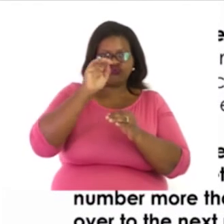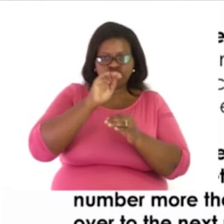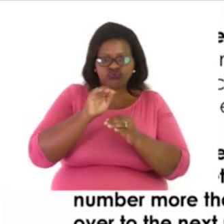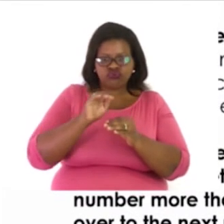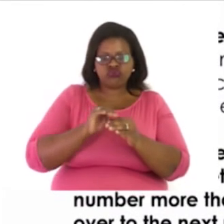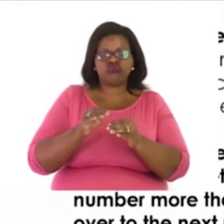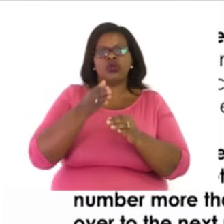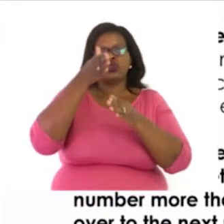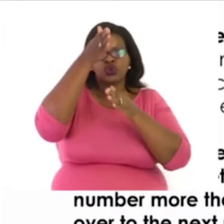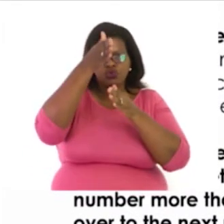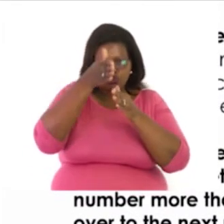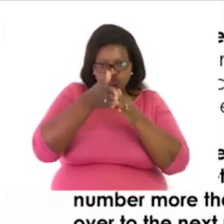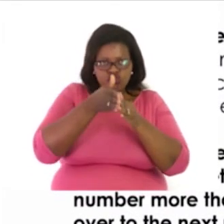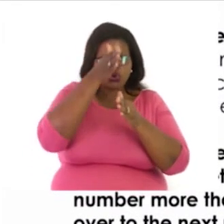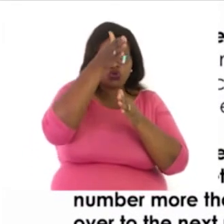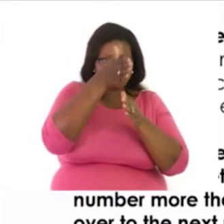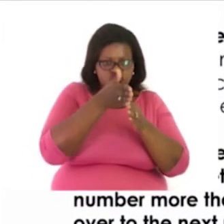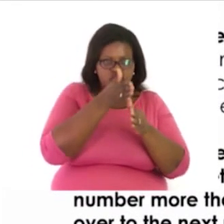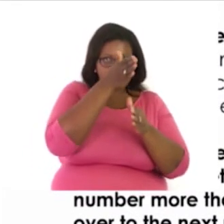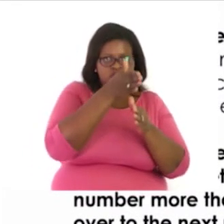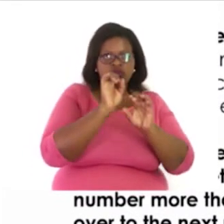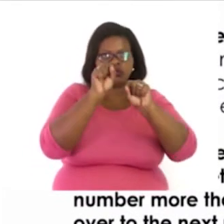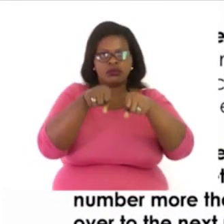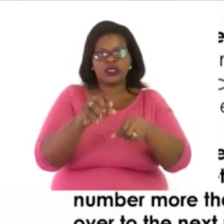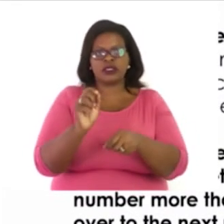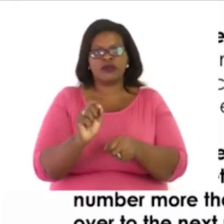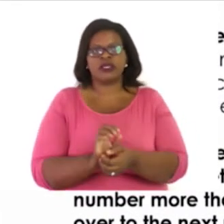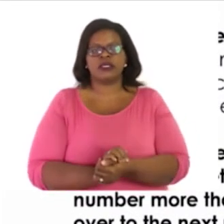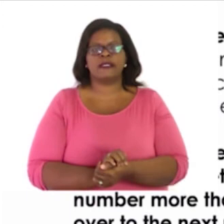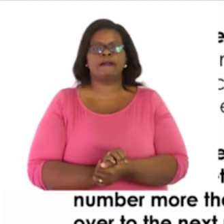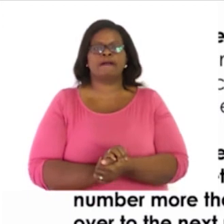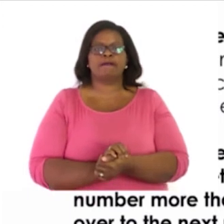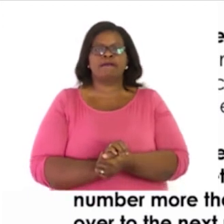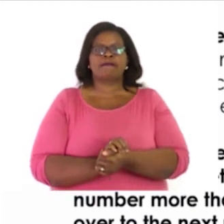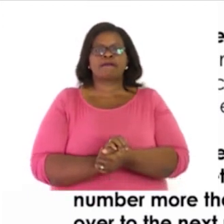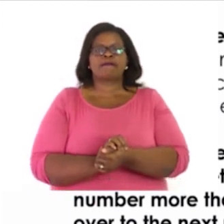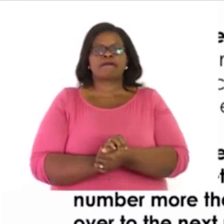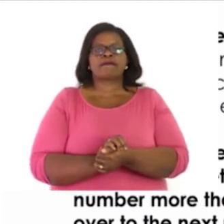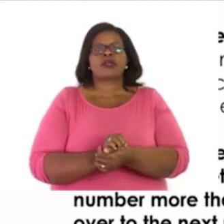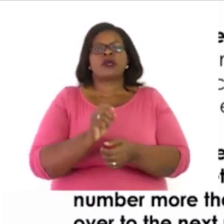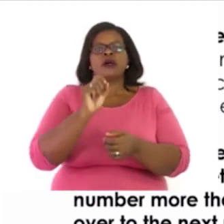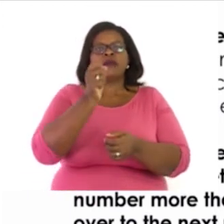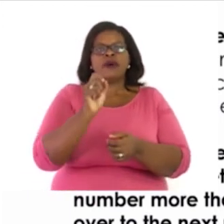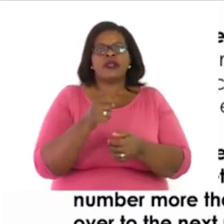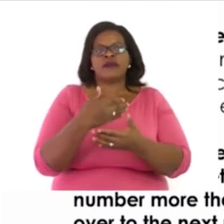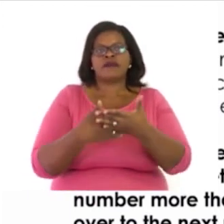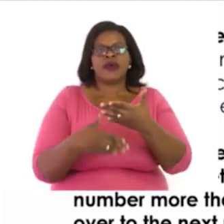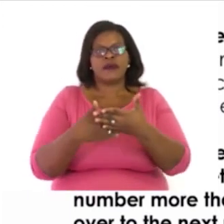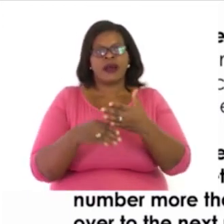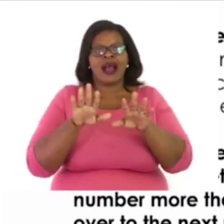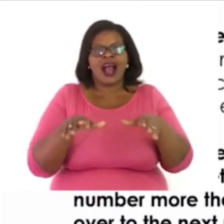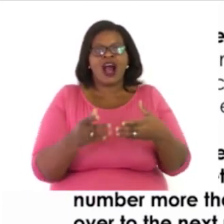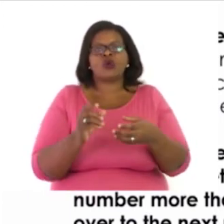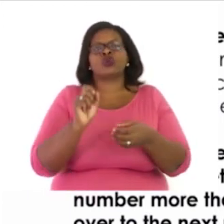sure numbers are correctly under each other before we can add. Now, pen and paper mode is how